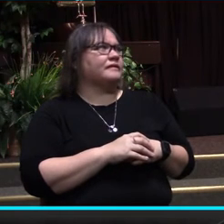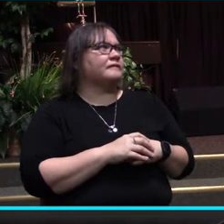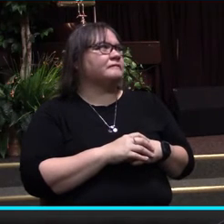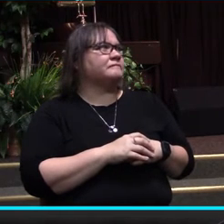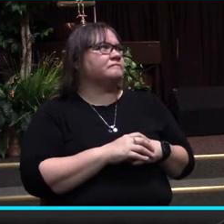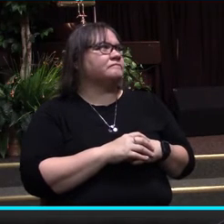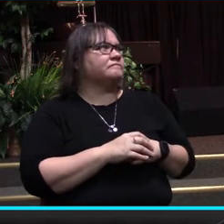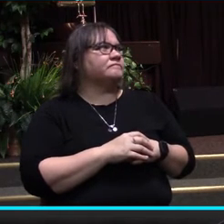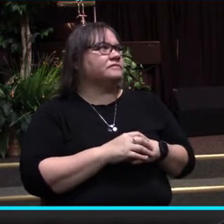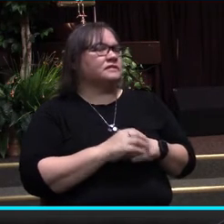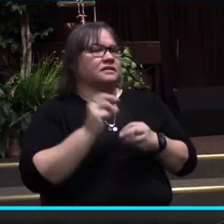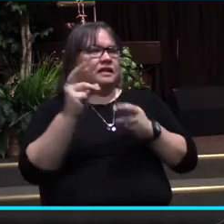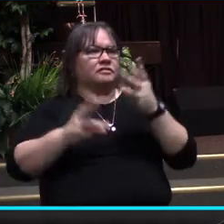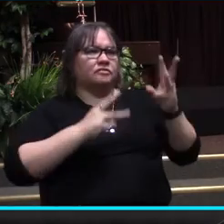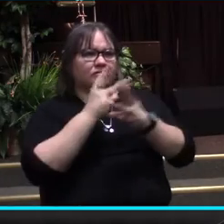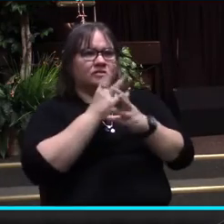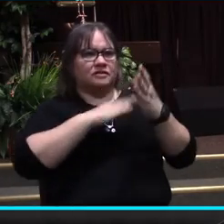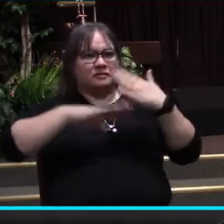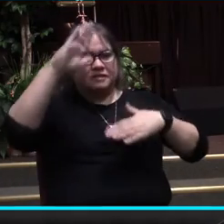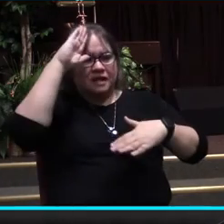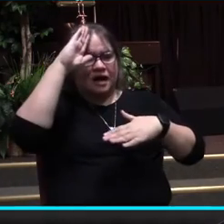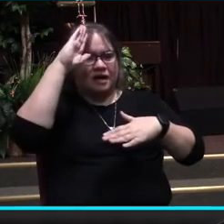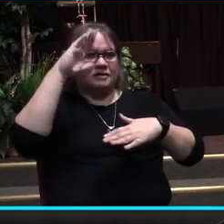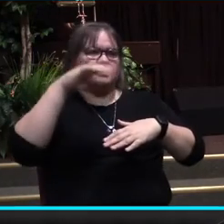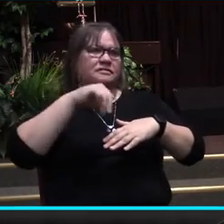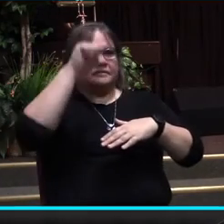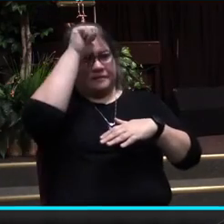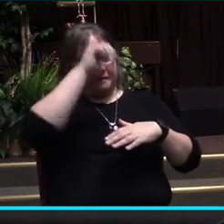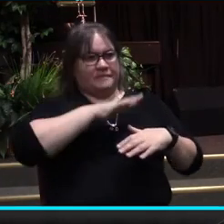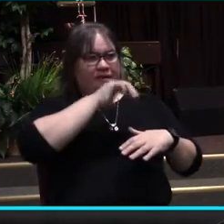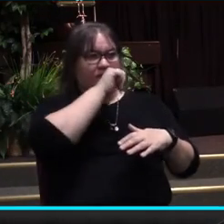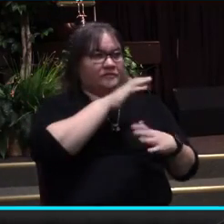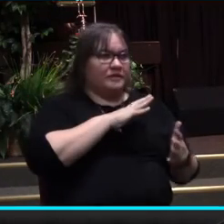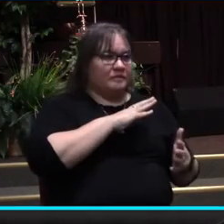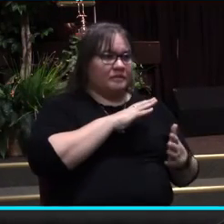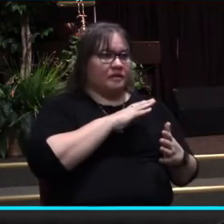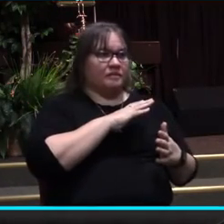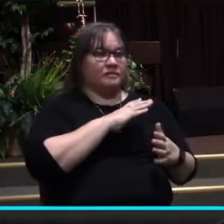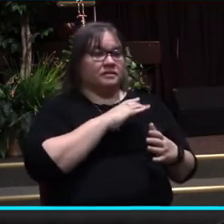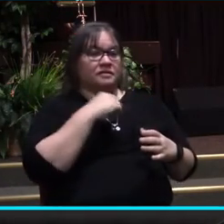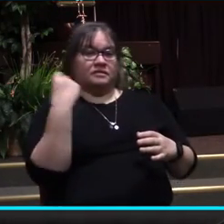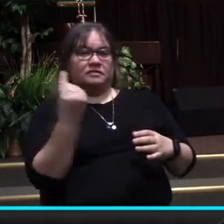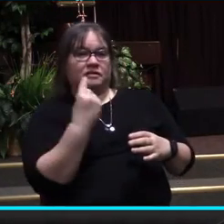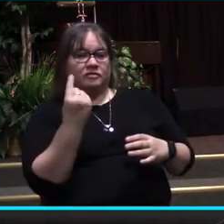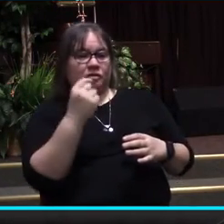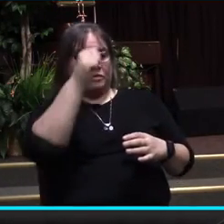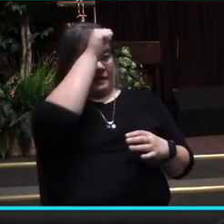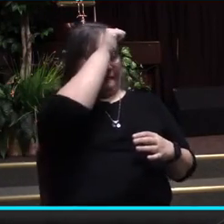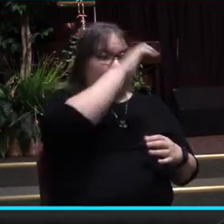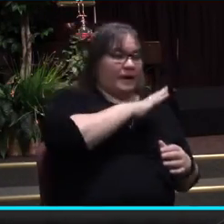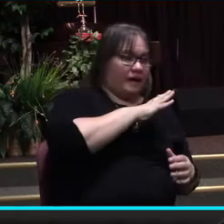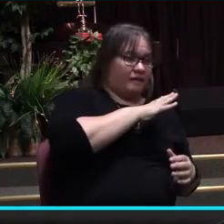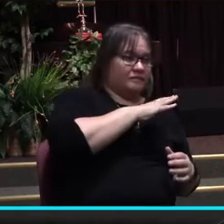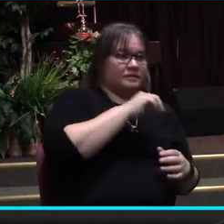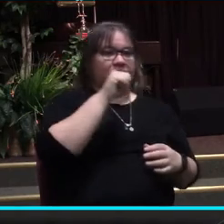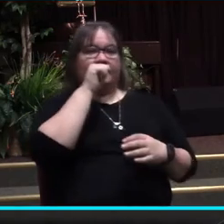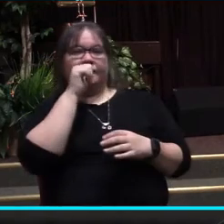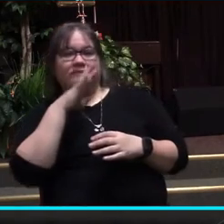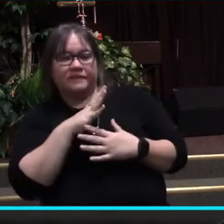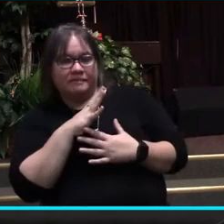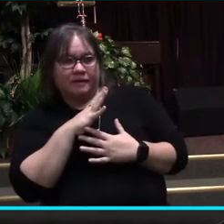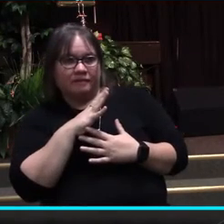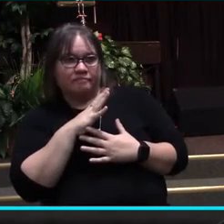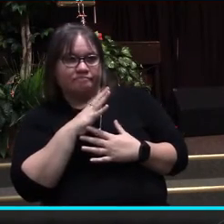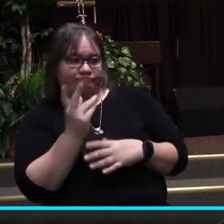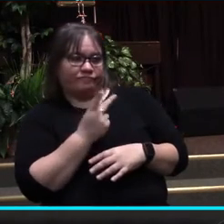God, concerning gender identity, there is only male and female.